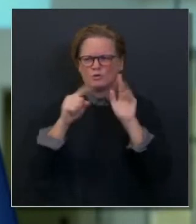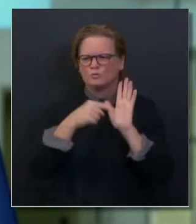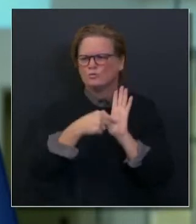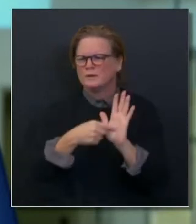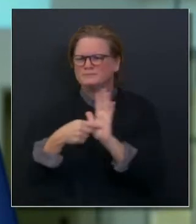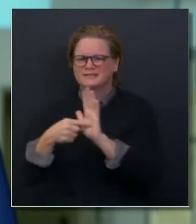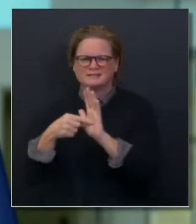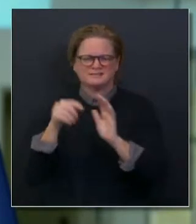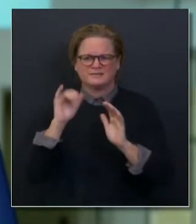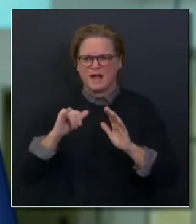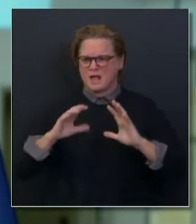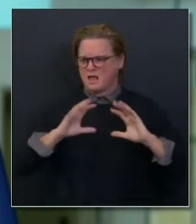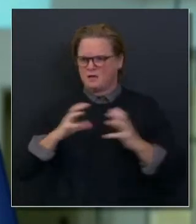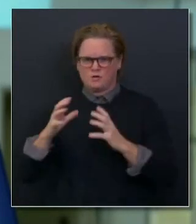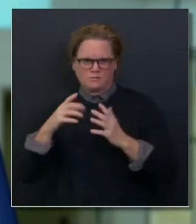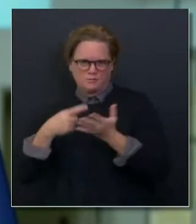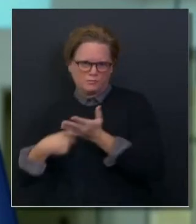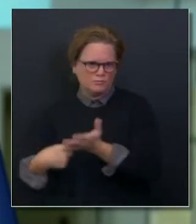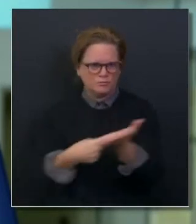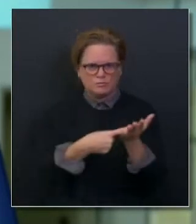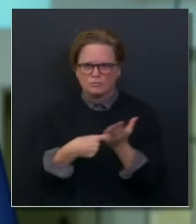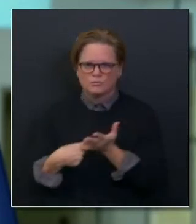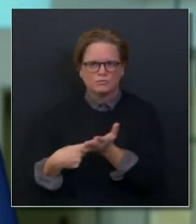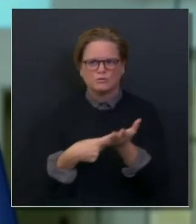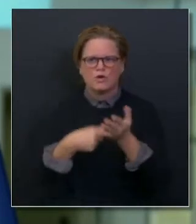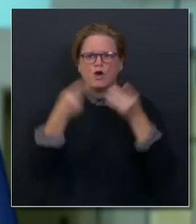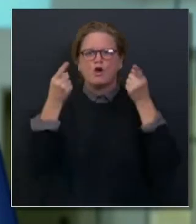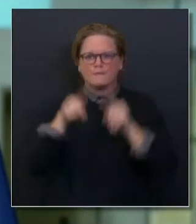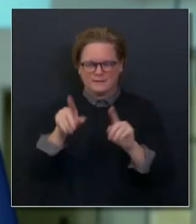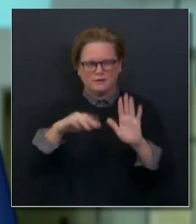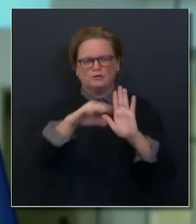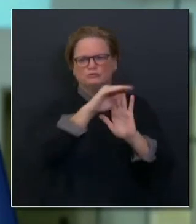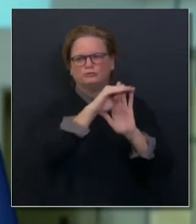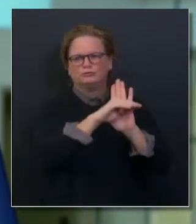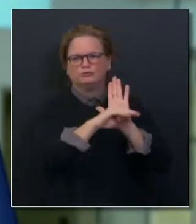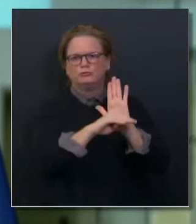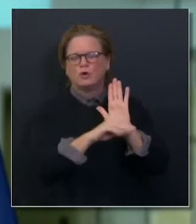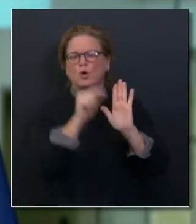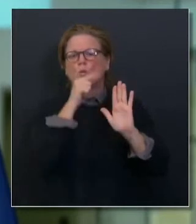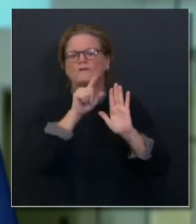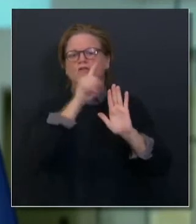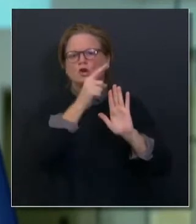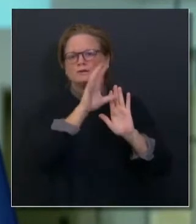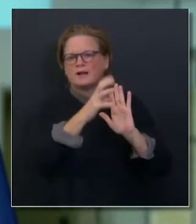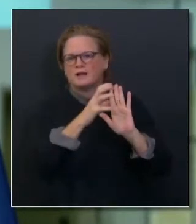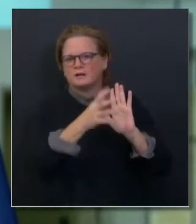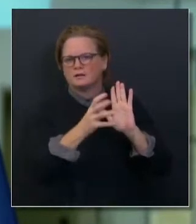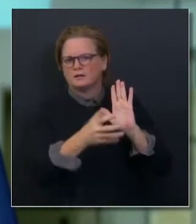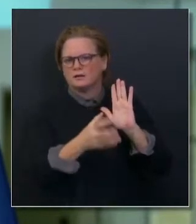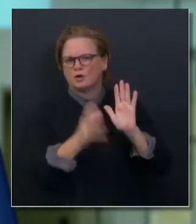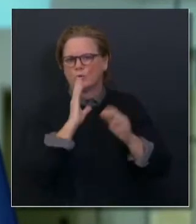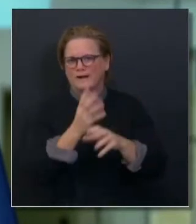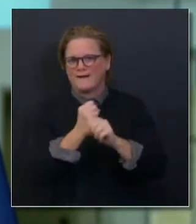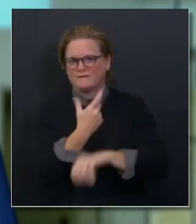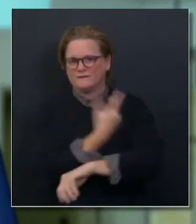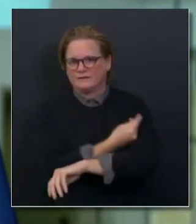inclusive. And, again, tomorrow will be among many public meetings they have. Please go to the covid19